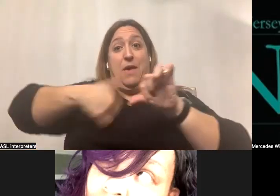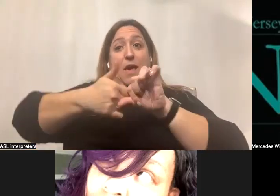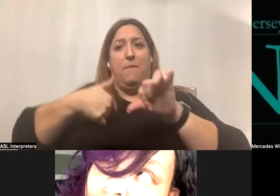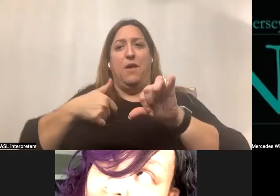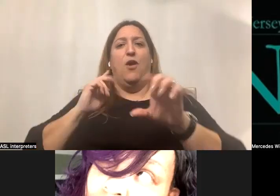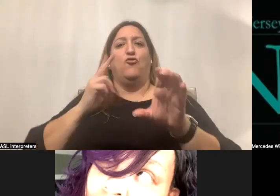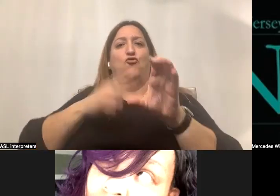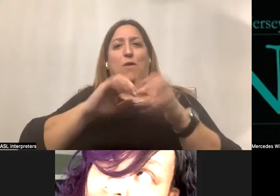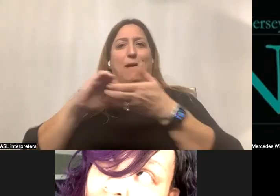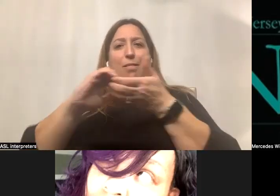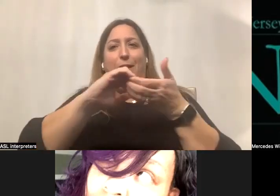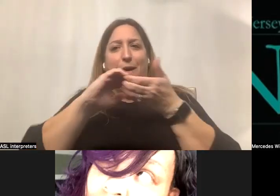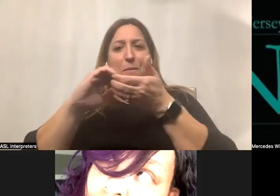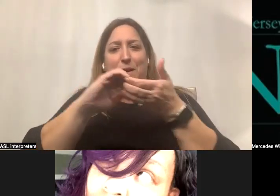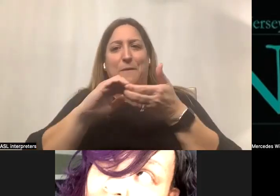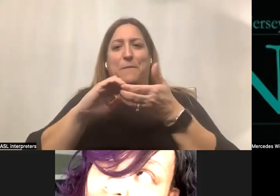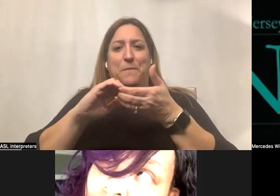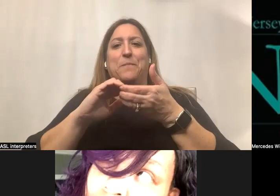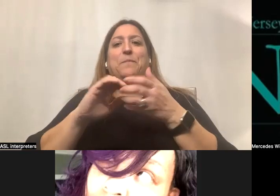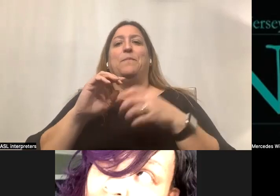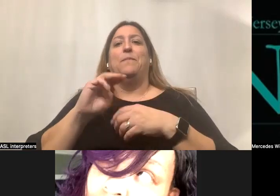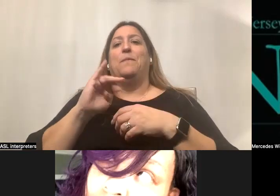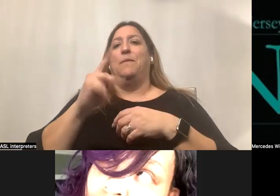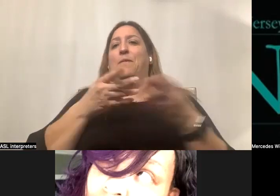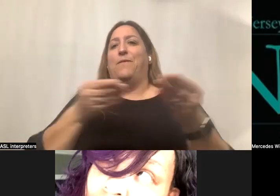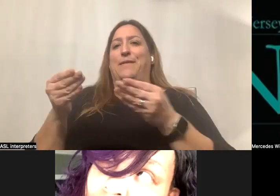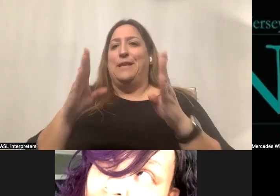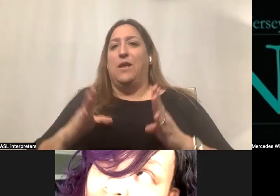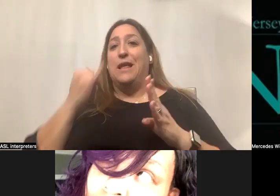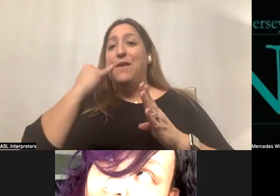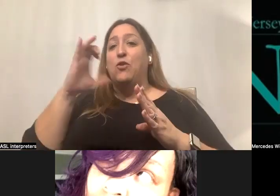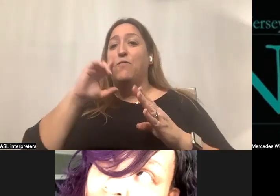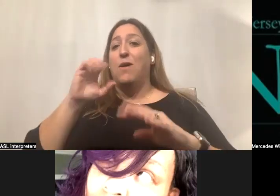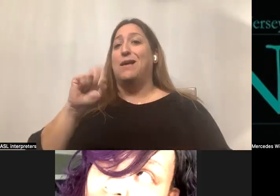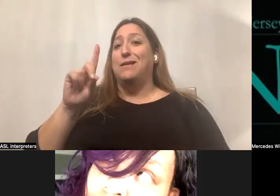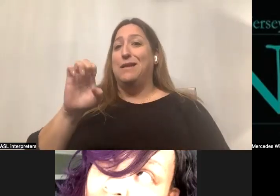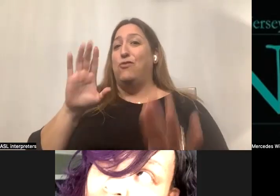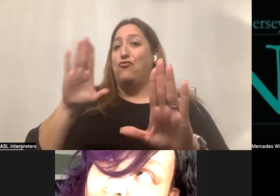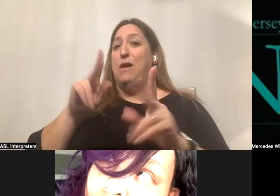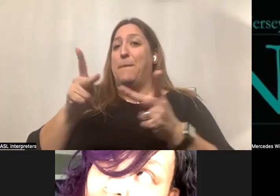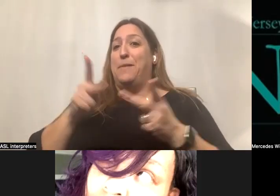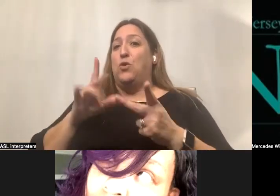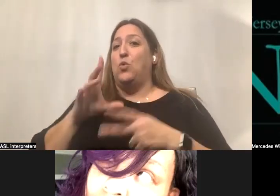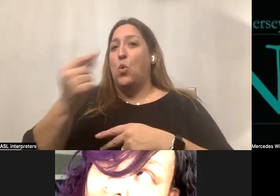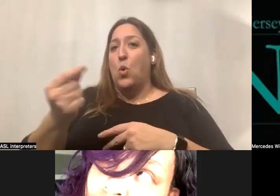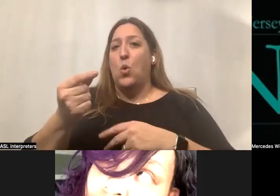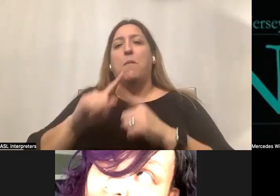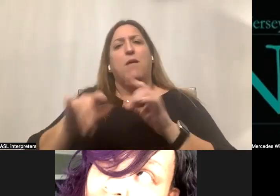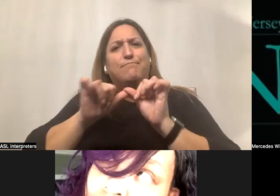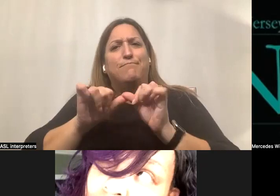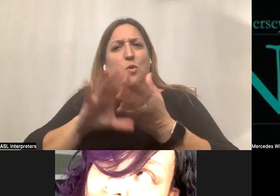on the interactive map facilitator. So if you're looking for SDEs, that's a great place to go. So I just want to continue to learn. That's why